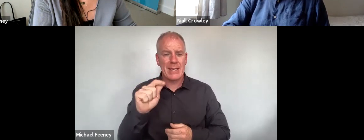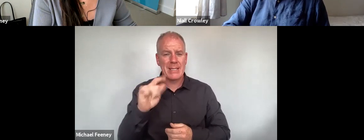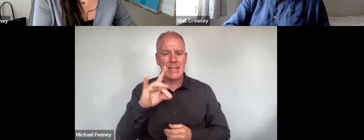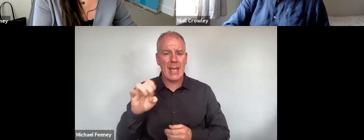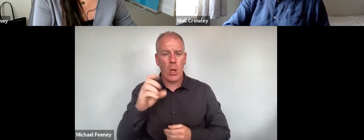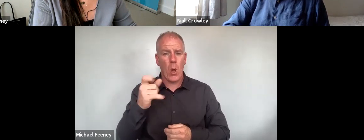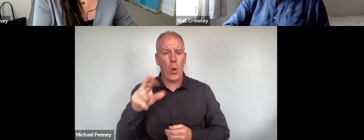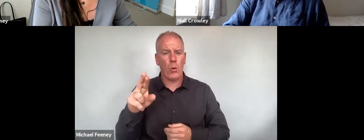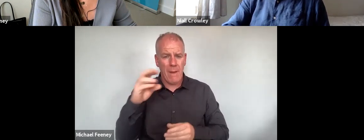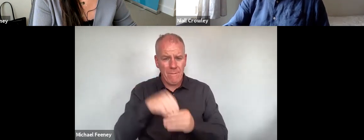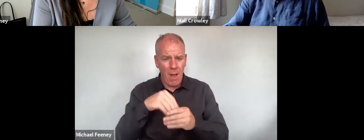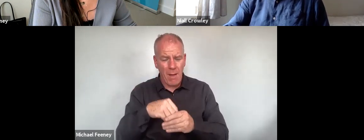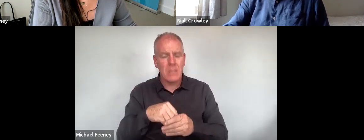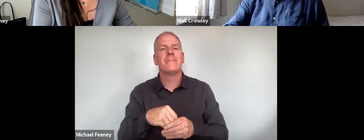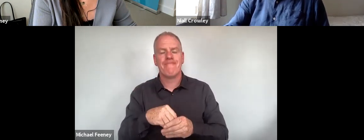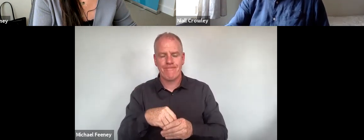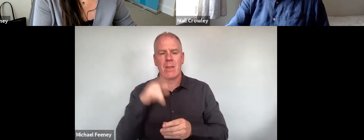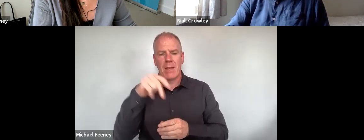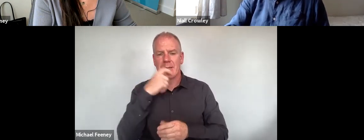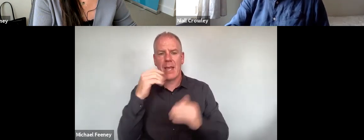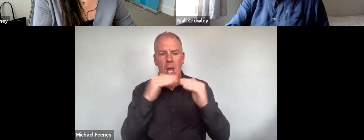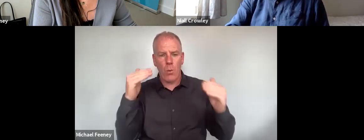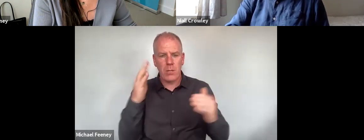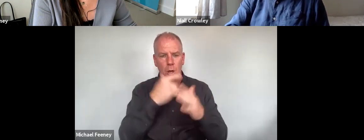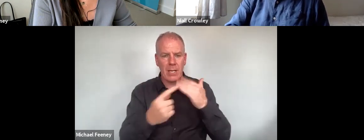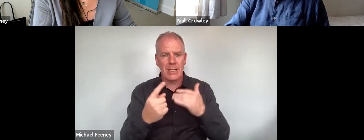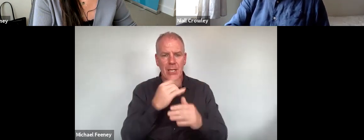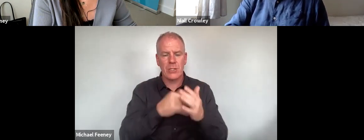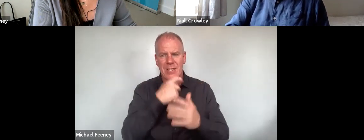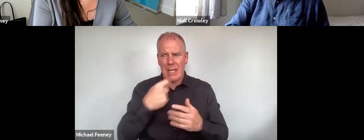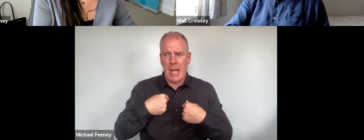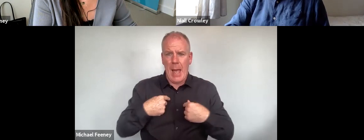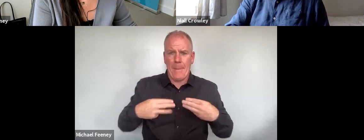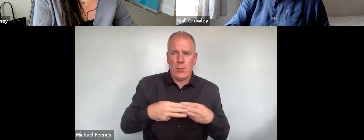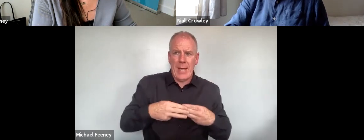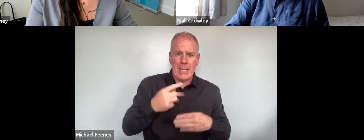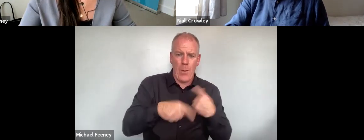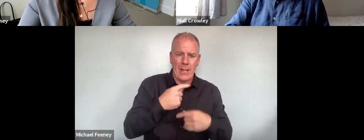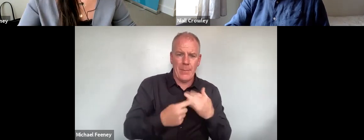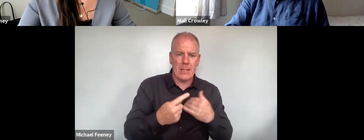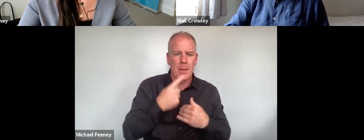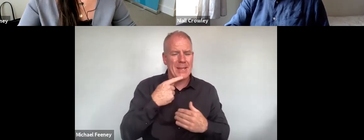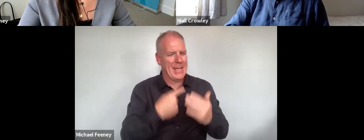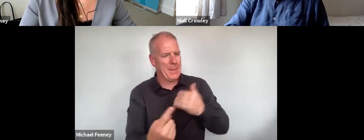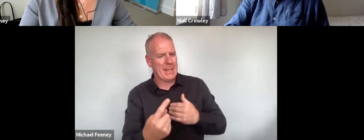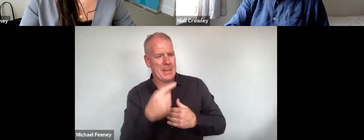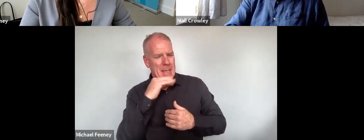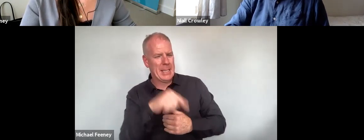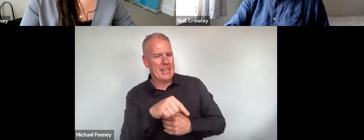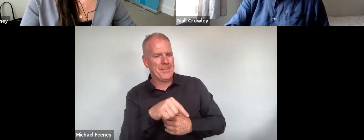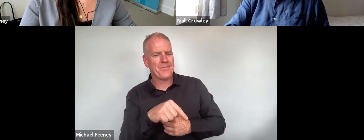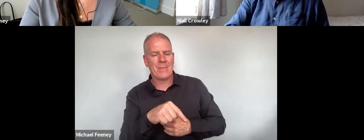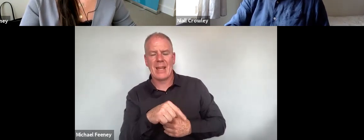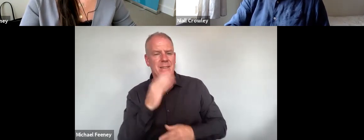is sometimes argued by equality bodies as serving to protect their independence, noting however that this interpretation of independence impedes